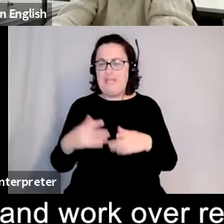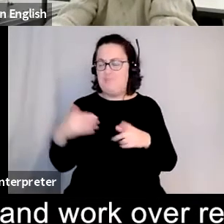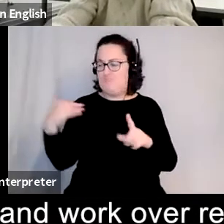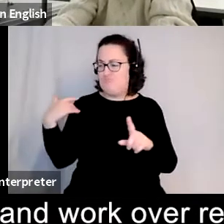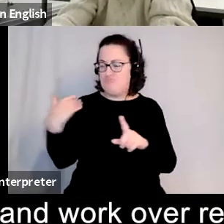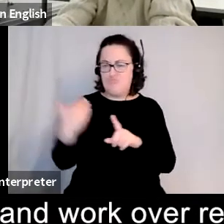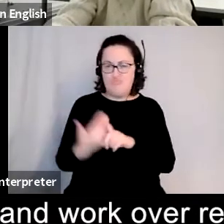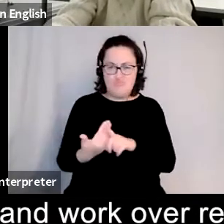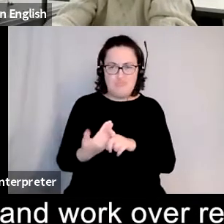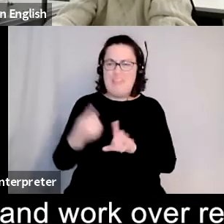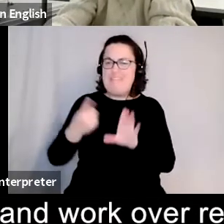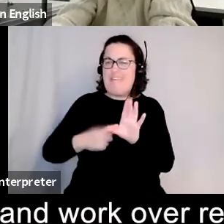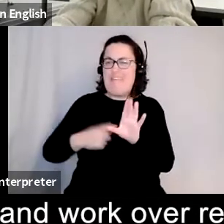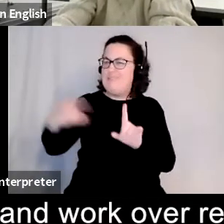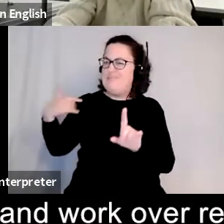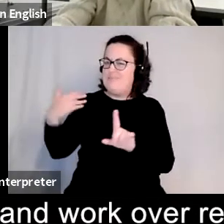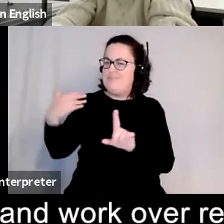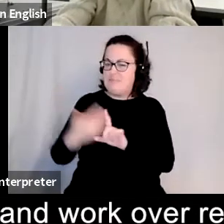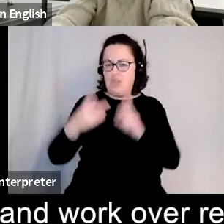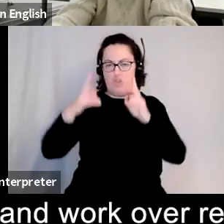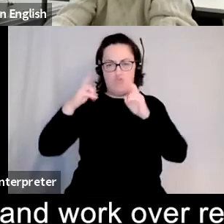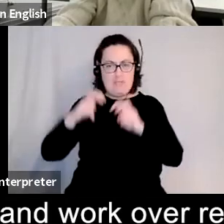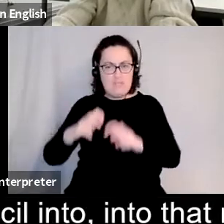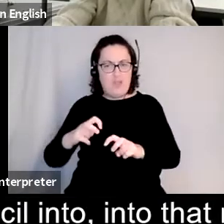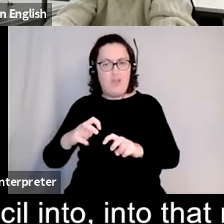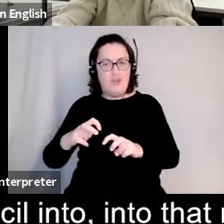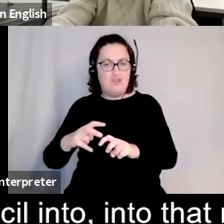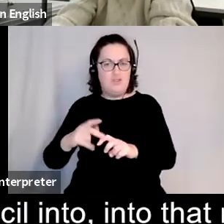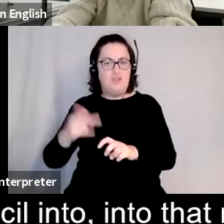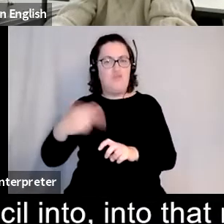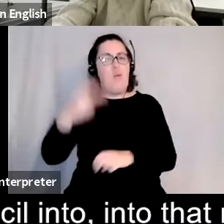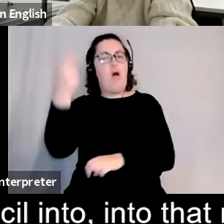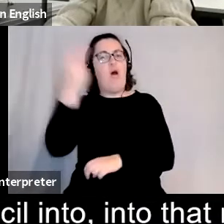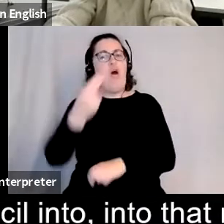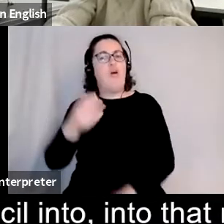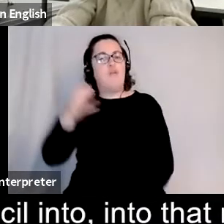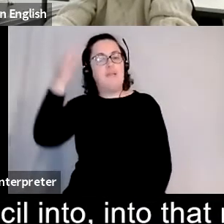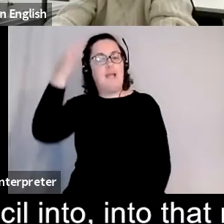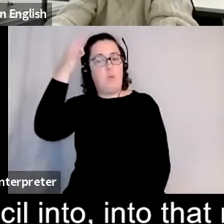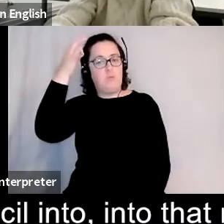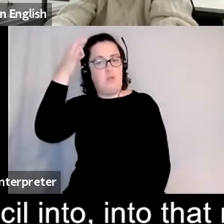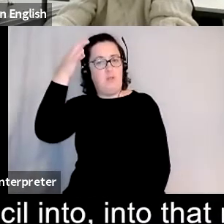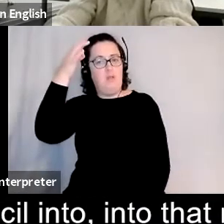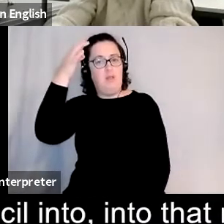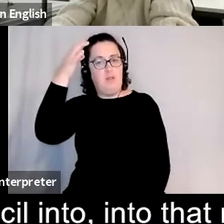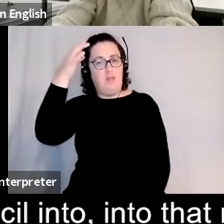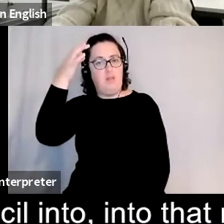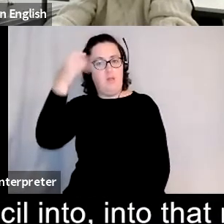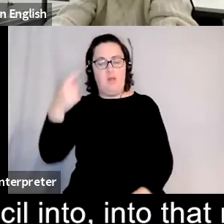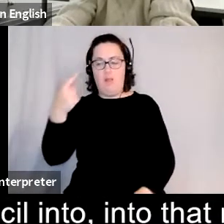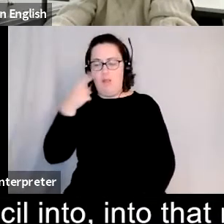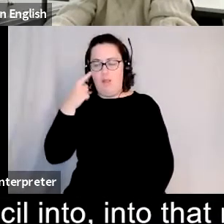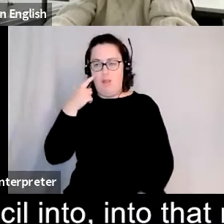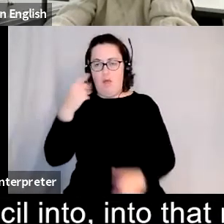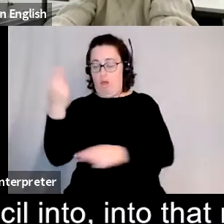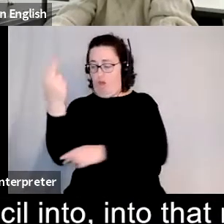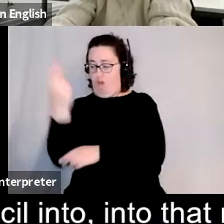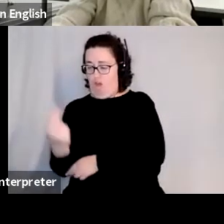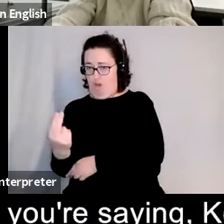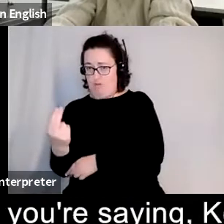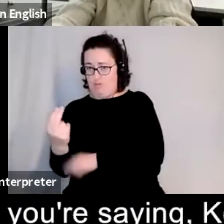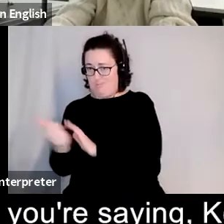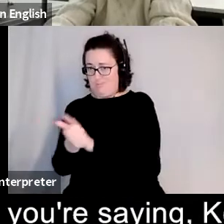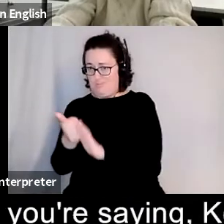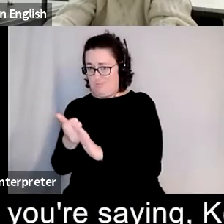over recent years quite quite probably um worked by the arts council um into into that relationship between the arts and a well-being